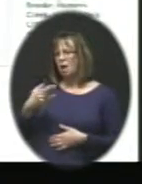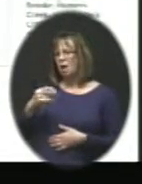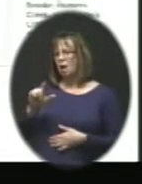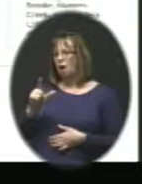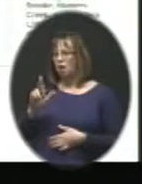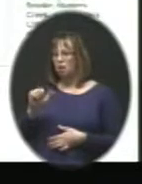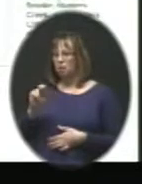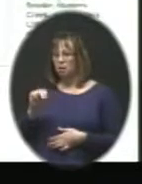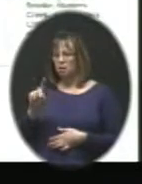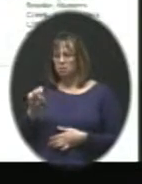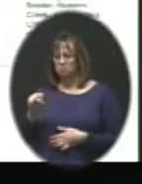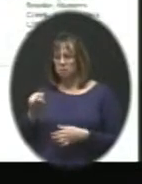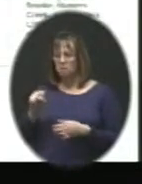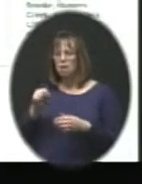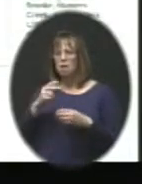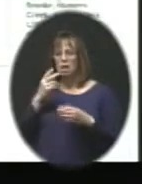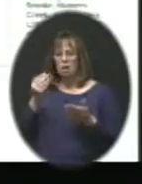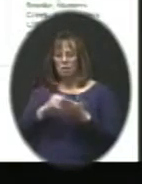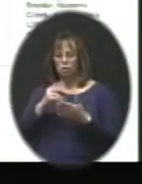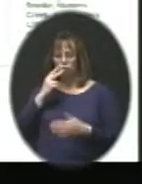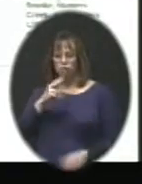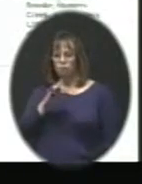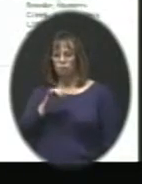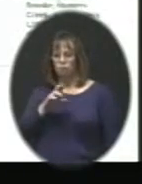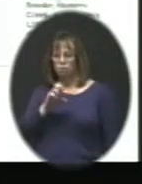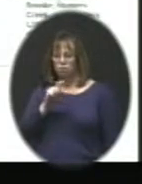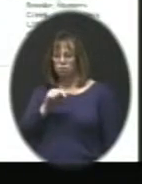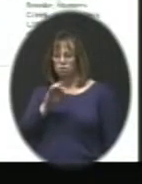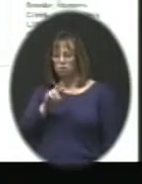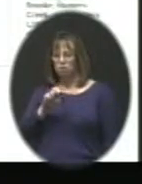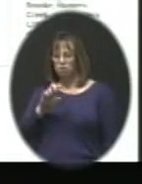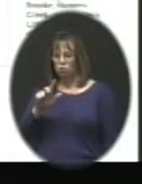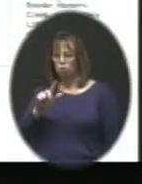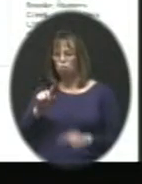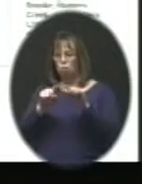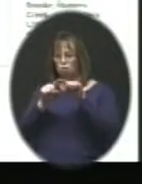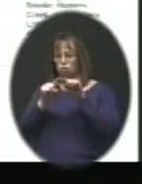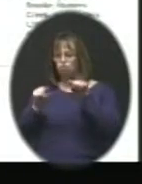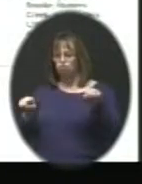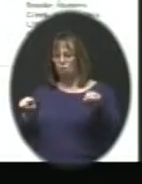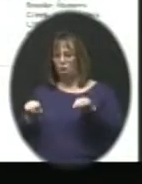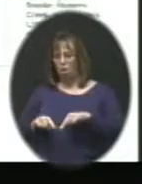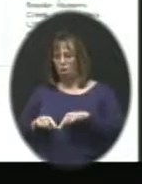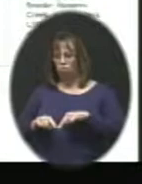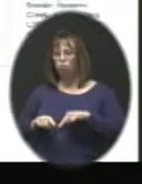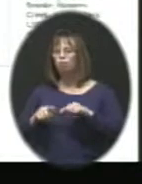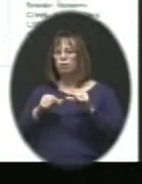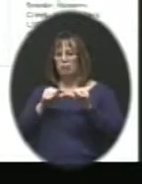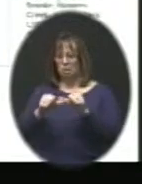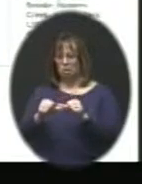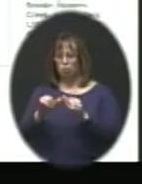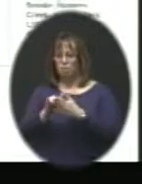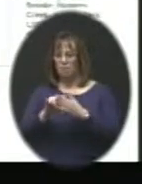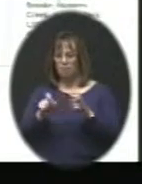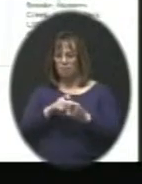area. And again, you'll see the Forest View Triangle area continued in this particular